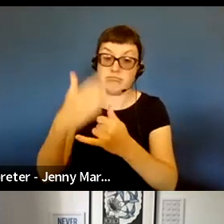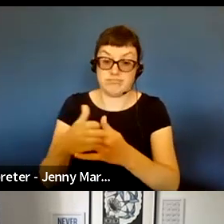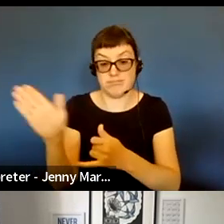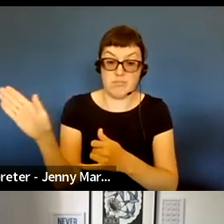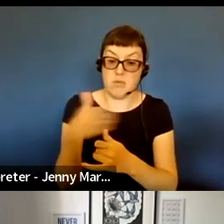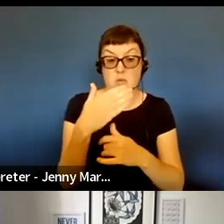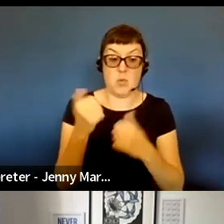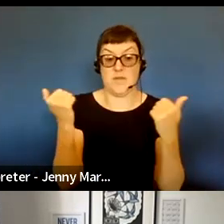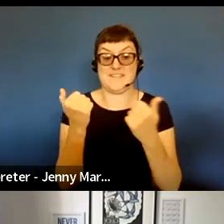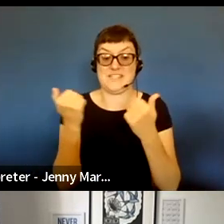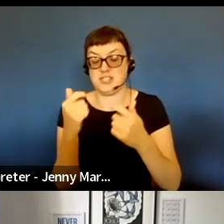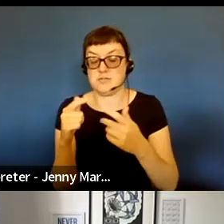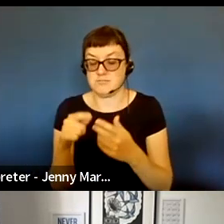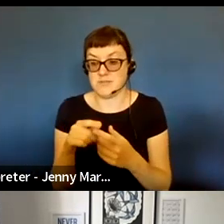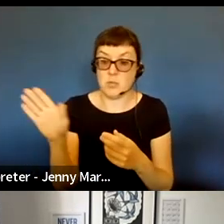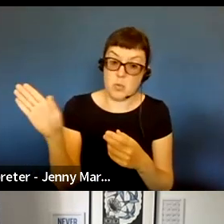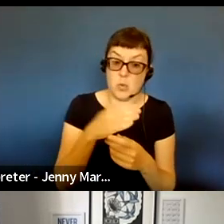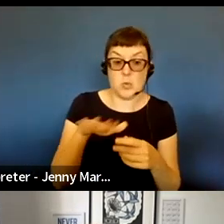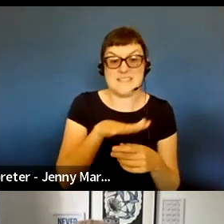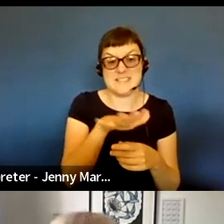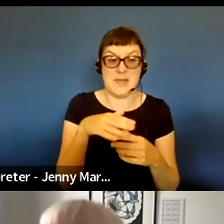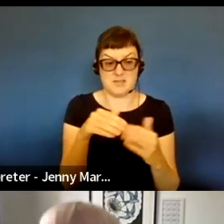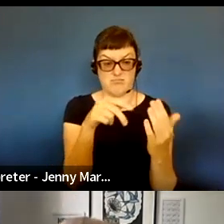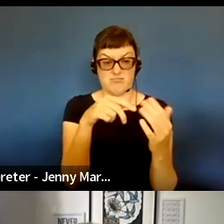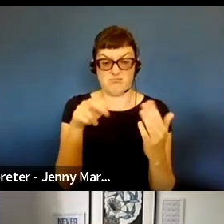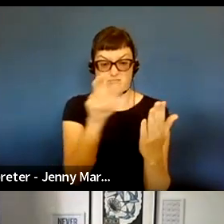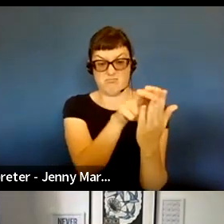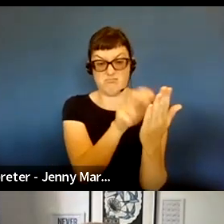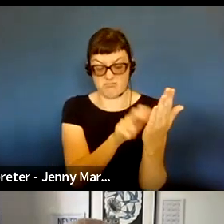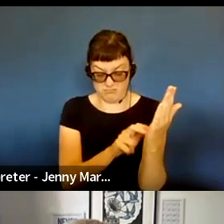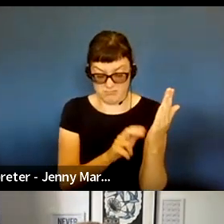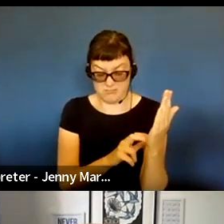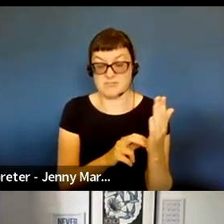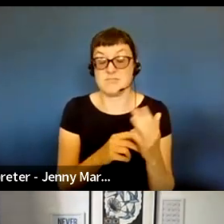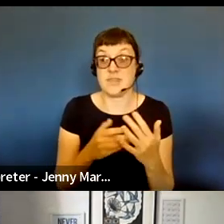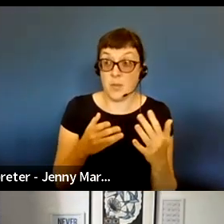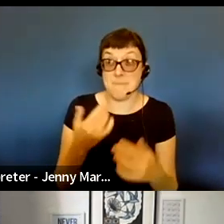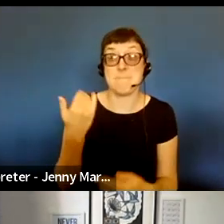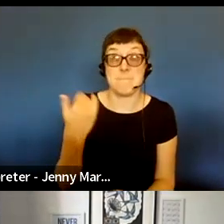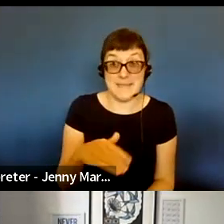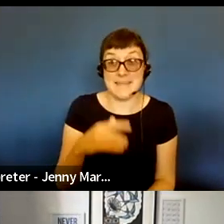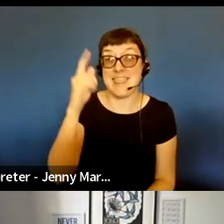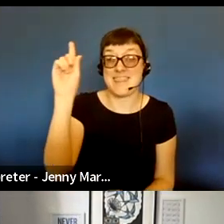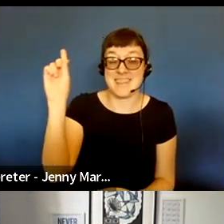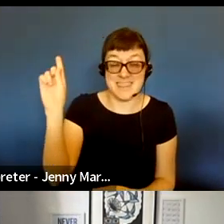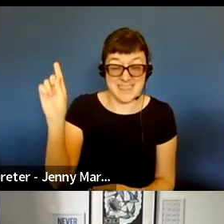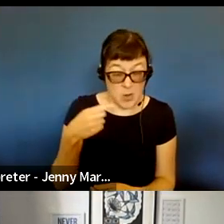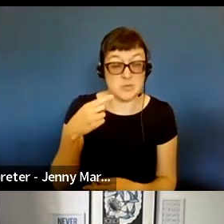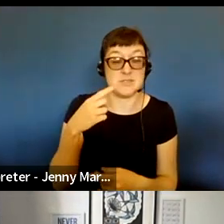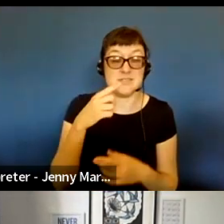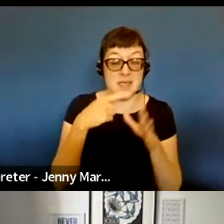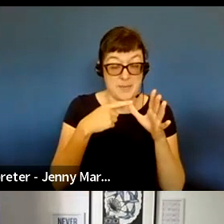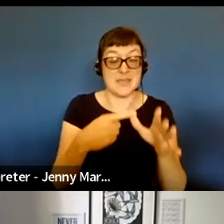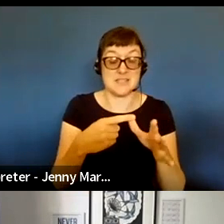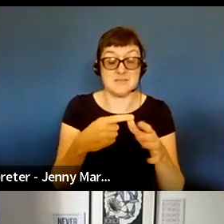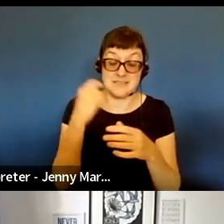any space available. Over the project we had thousands of successful applicants